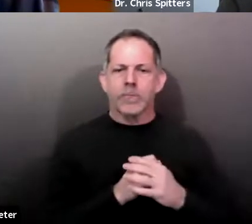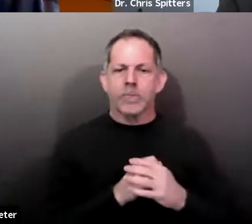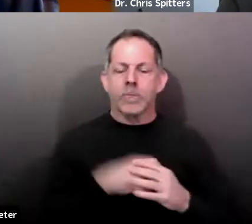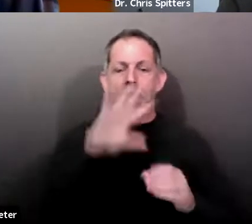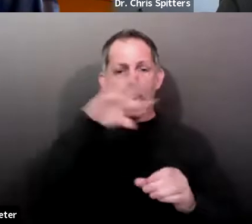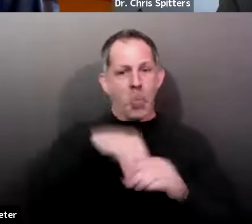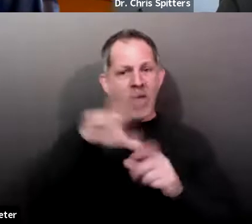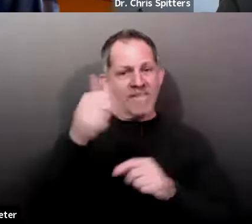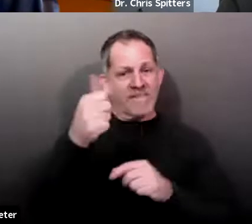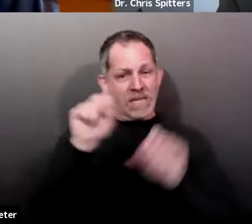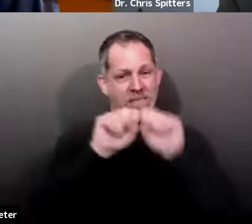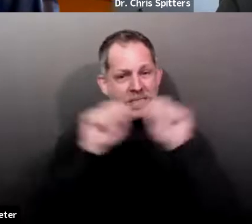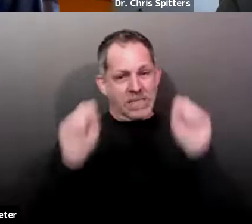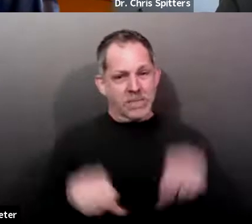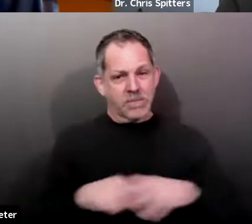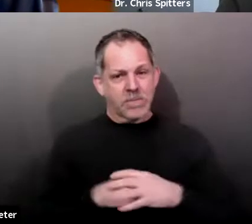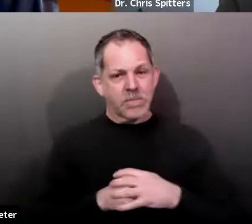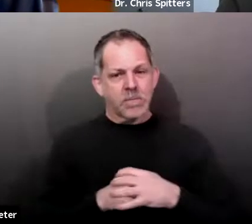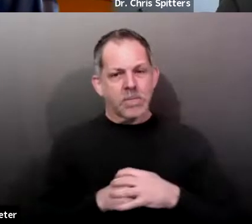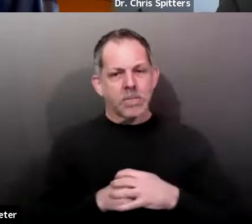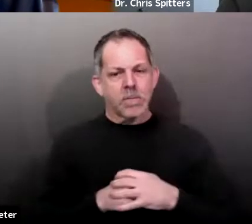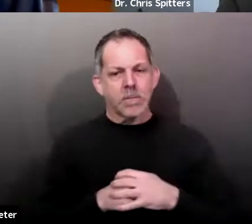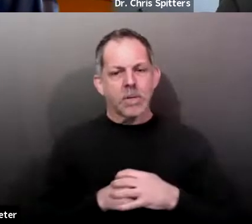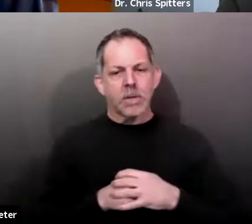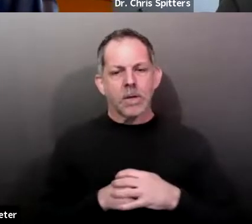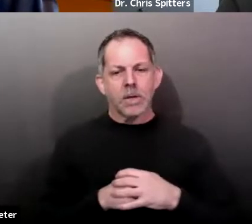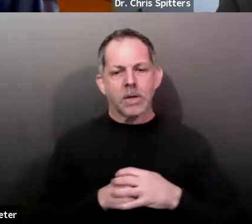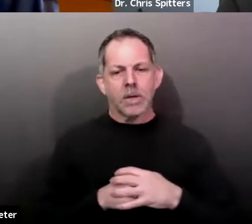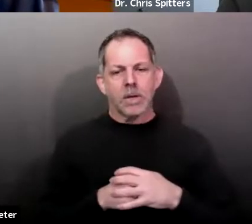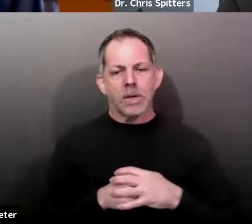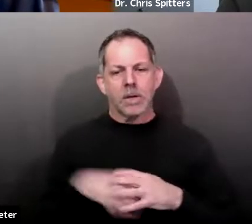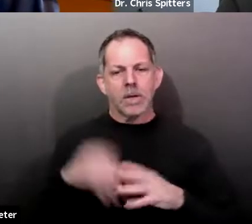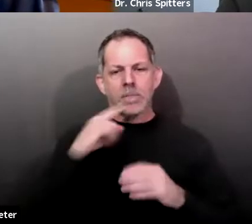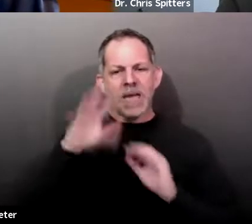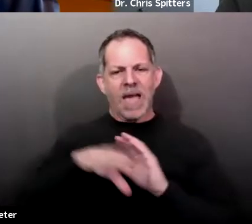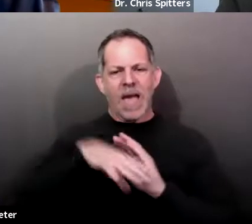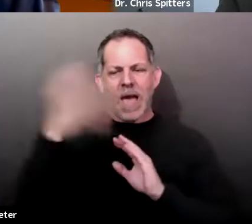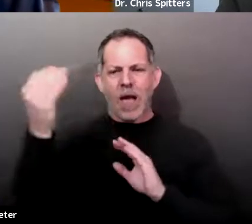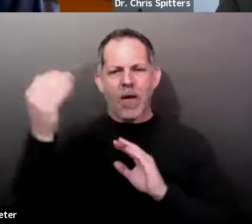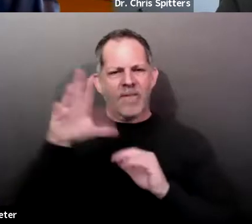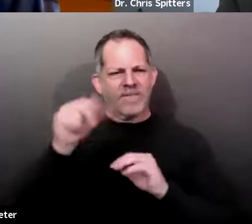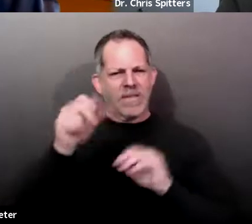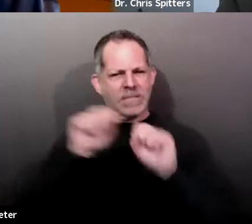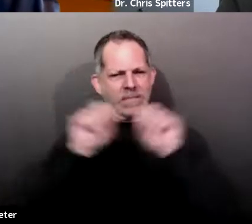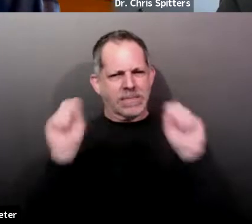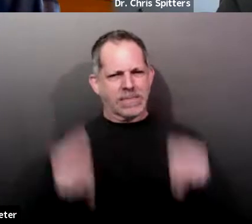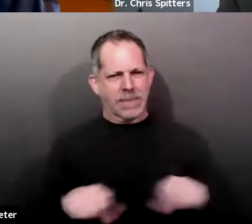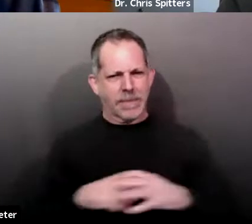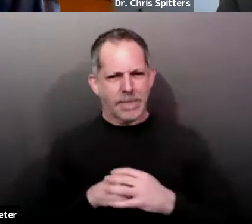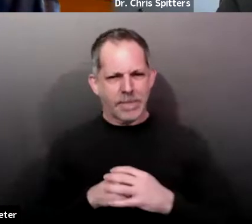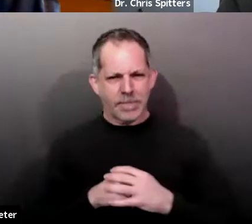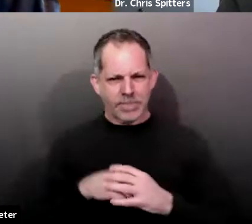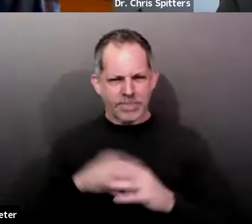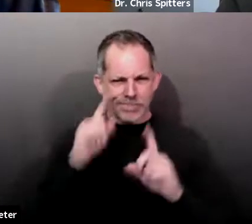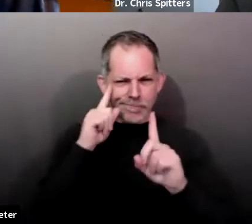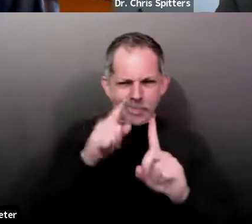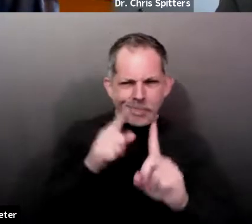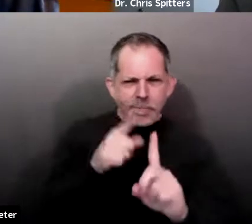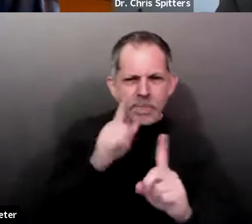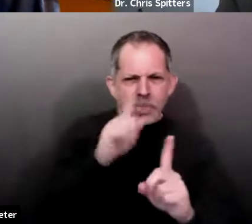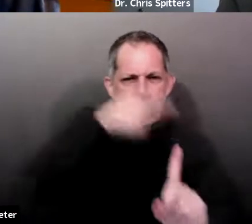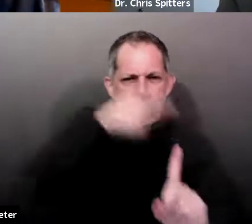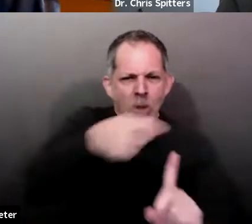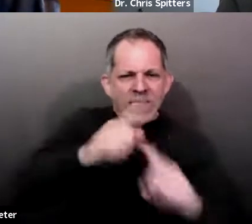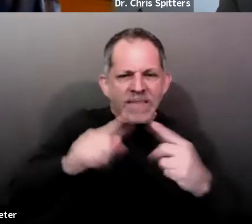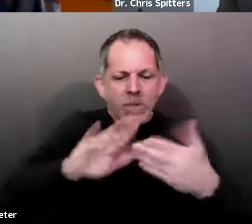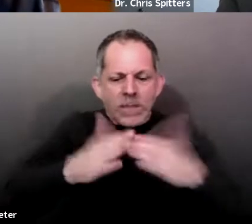outside of the current phase system, but we are trying to communicate and target, uh, communities that we know have access issues. So I don't know if you want to